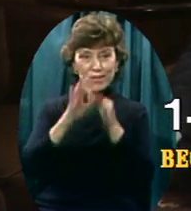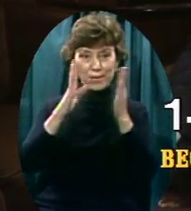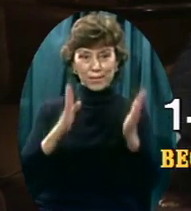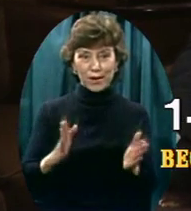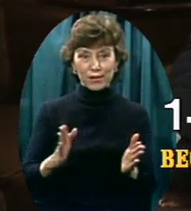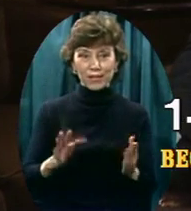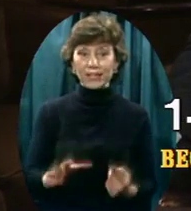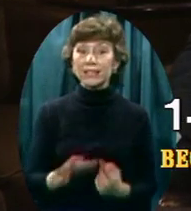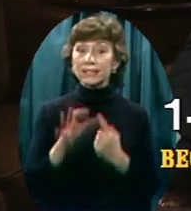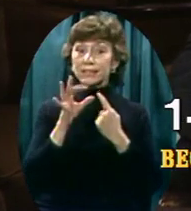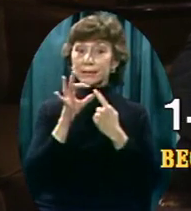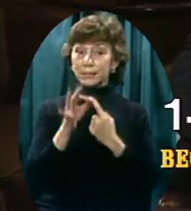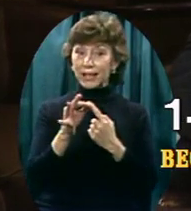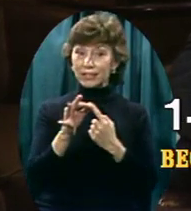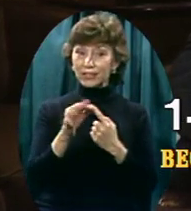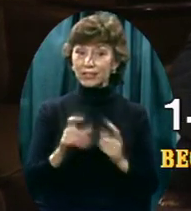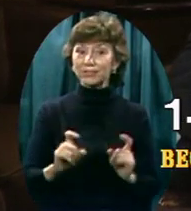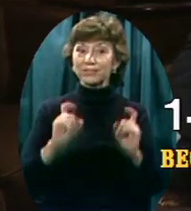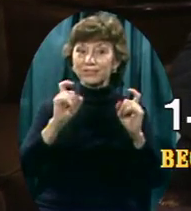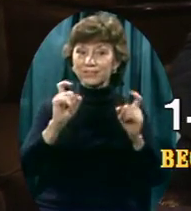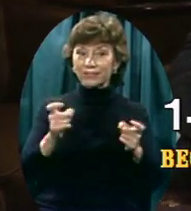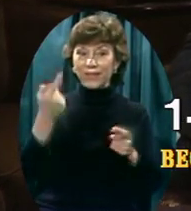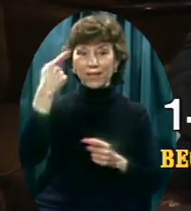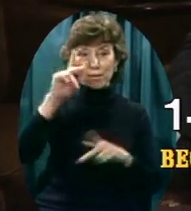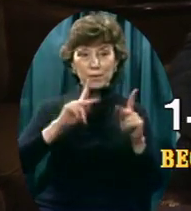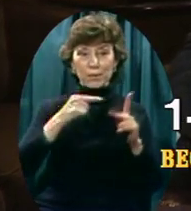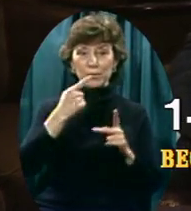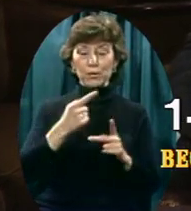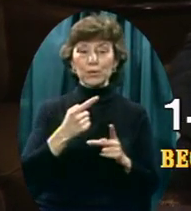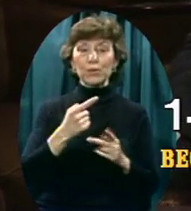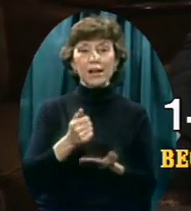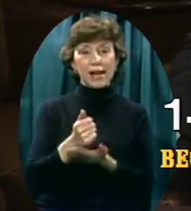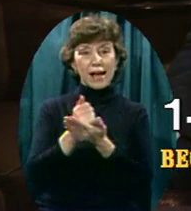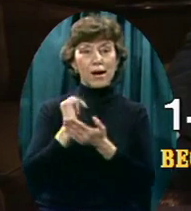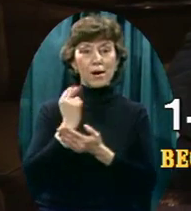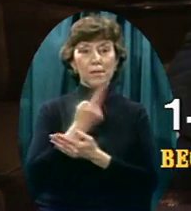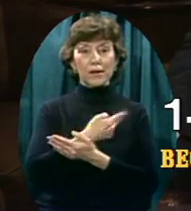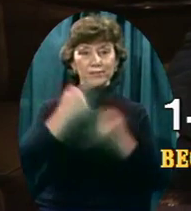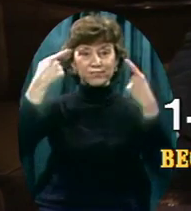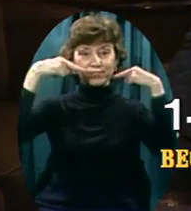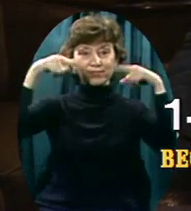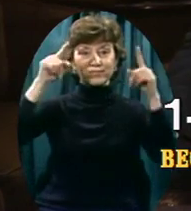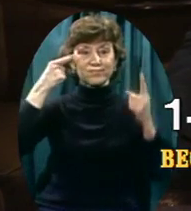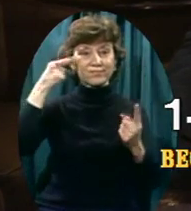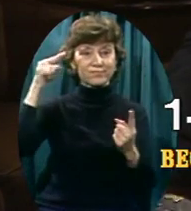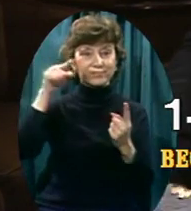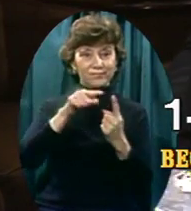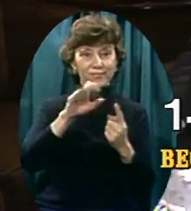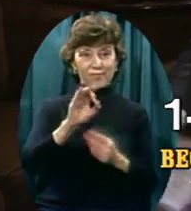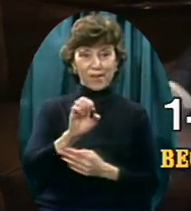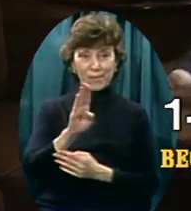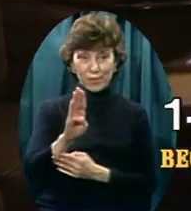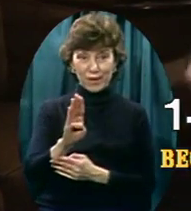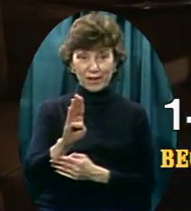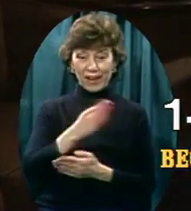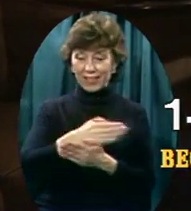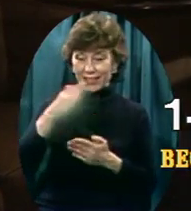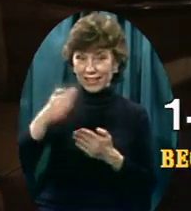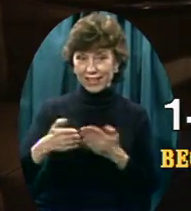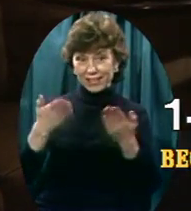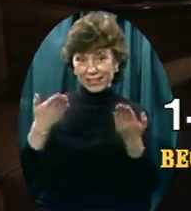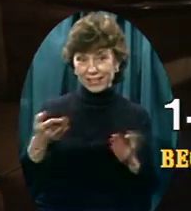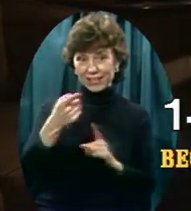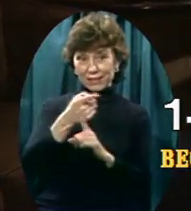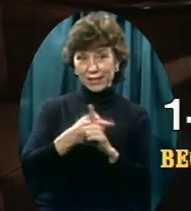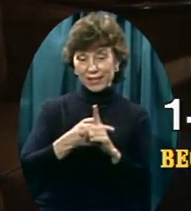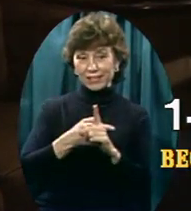As a special award To those who help us Reach our February goal As we now close out this month I'm going to send